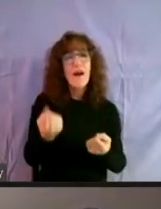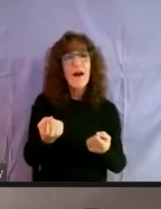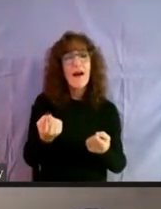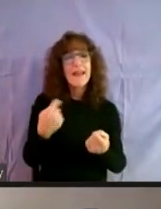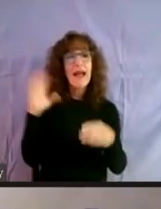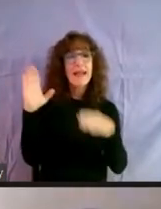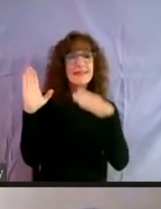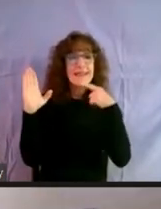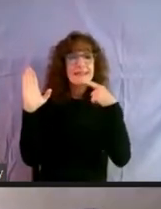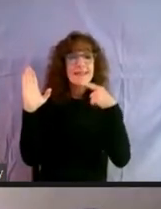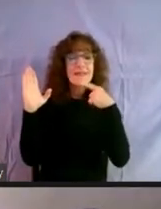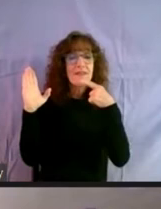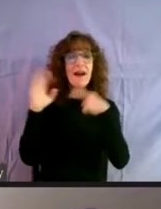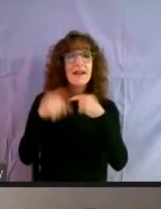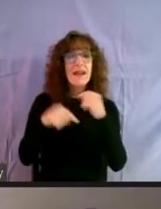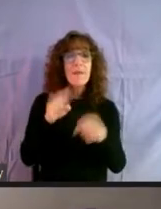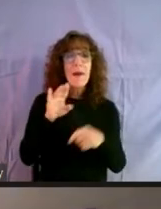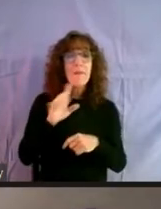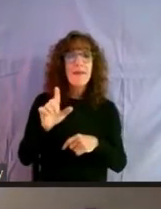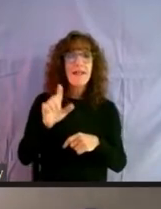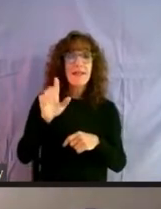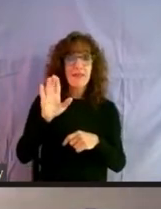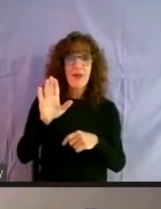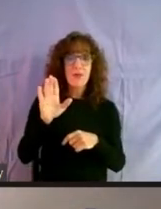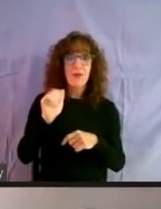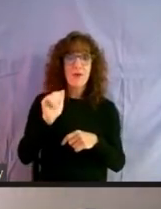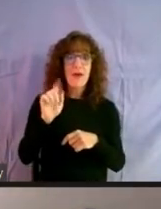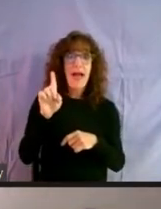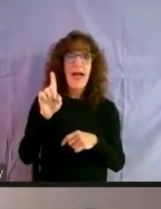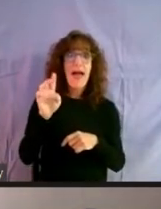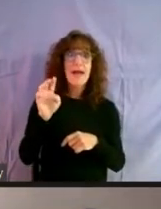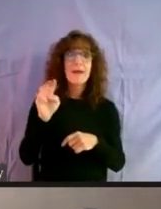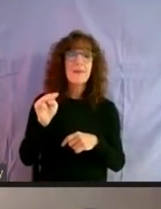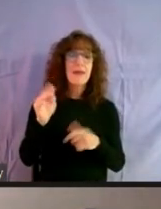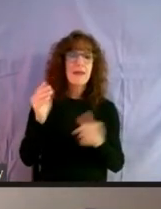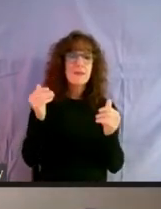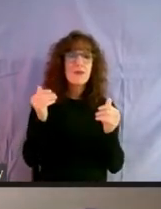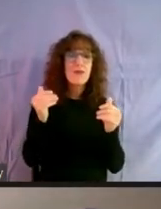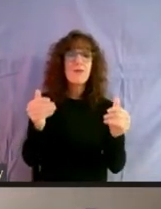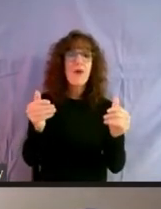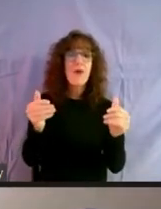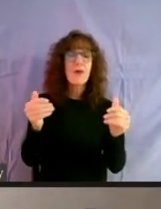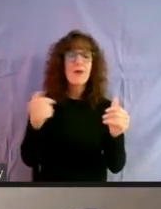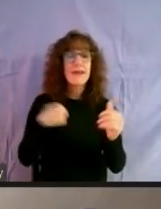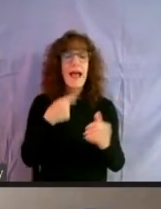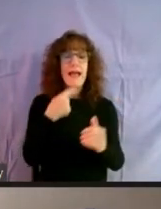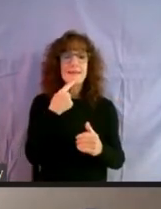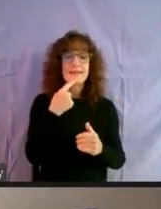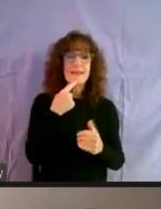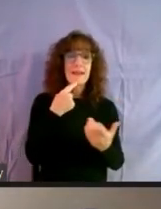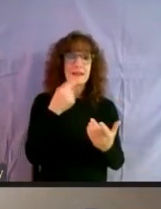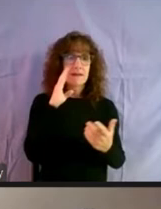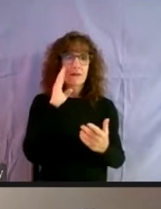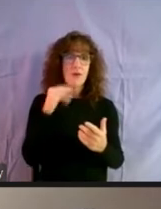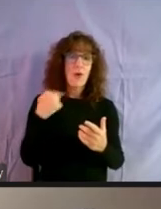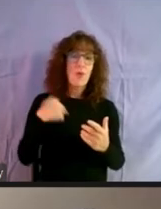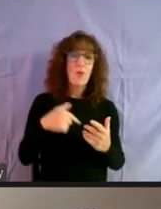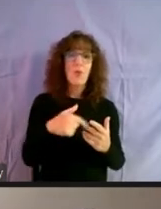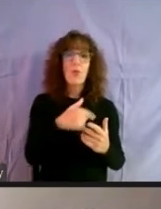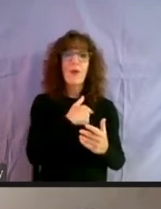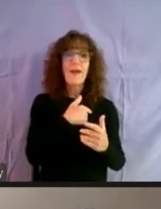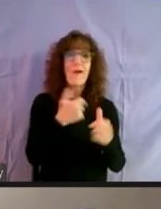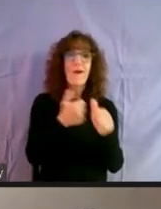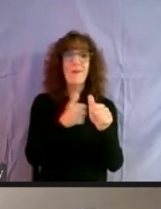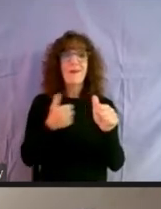testified on one of the bills that your administration, um, was moving forward. And I said, the fact that we are further behind